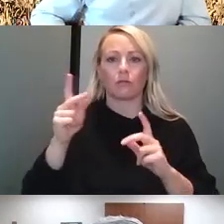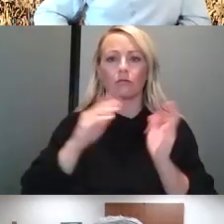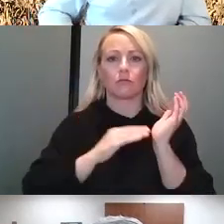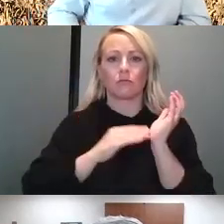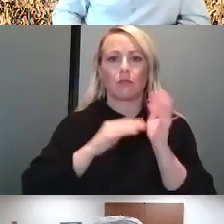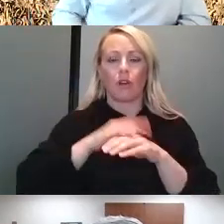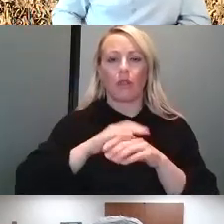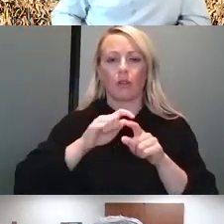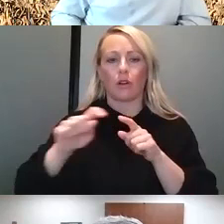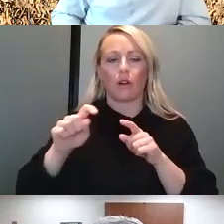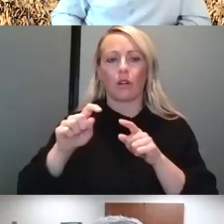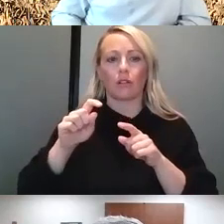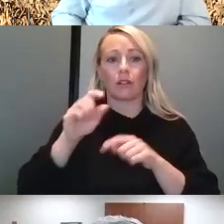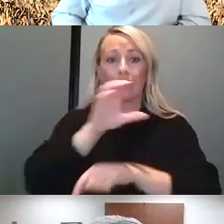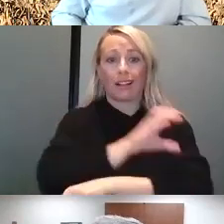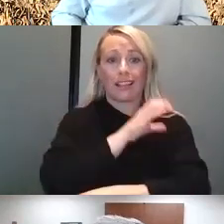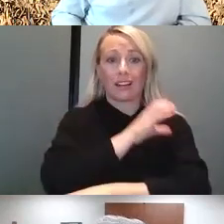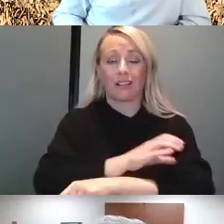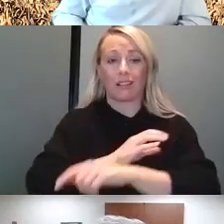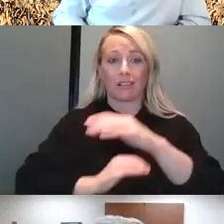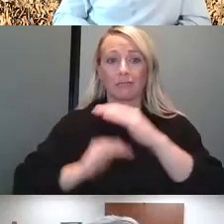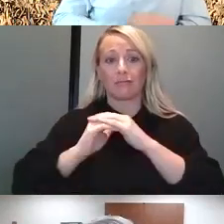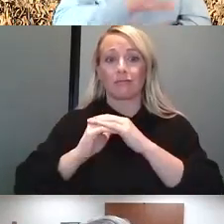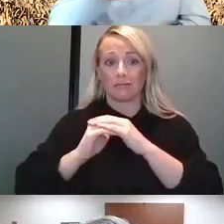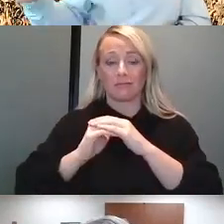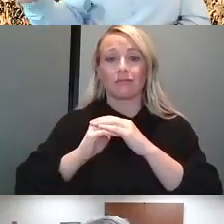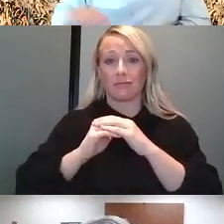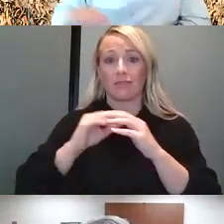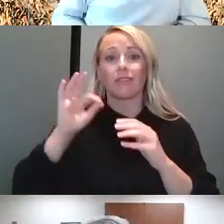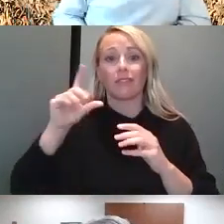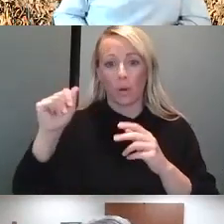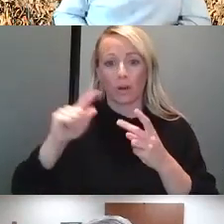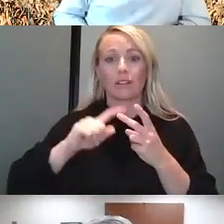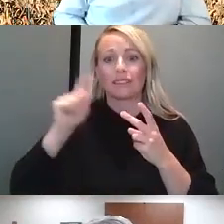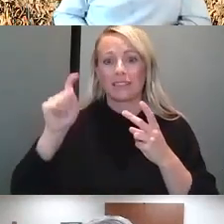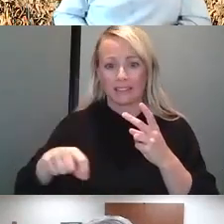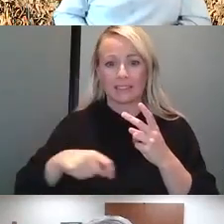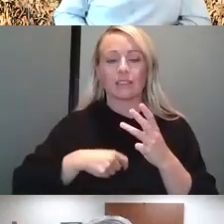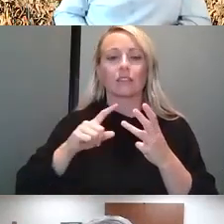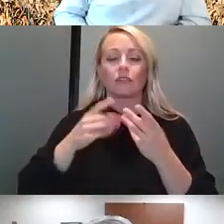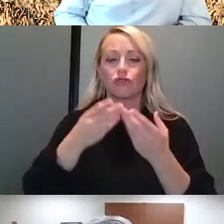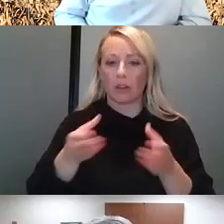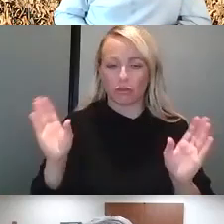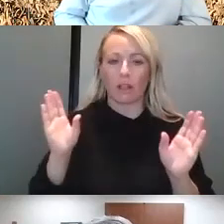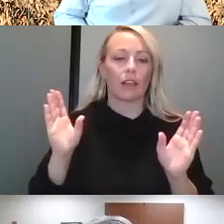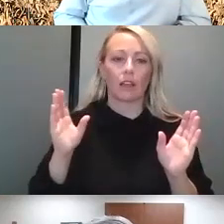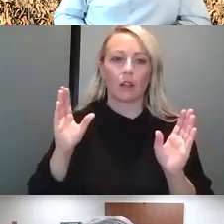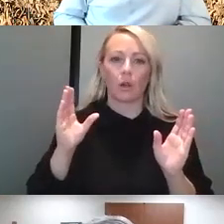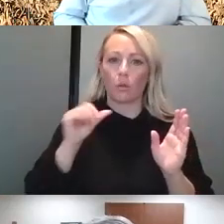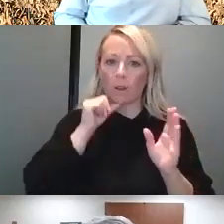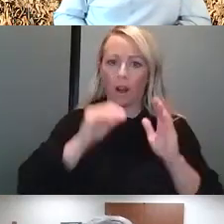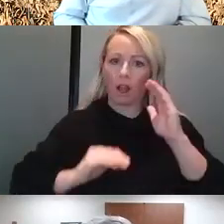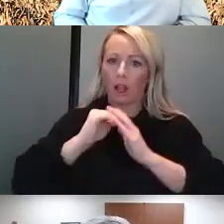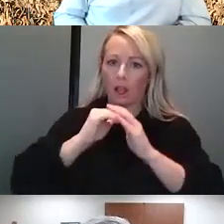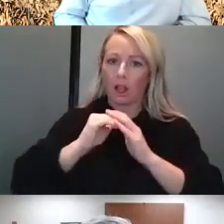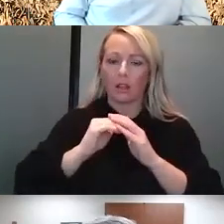Clinical capacity has already exceeded Florida, Texas, across the Gulf Coast generally. We're not there yet, but we're